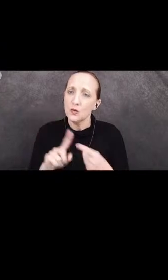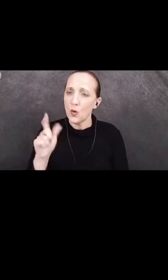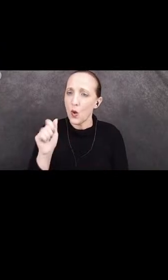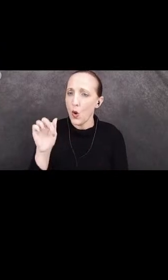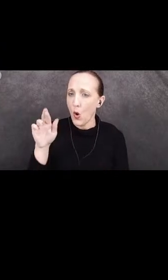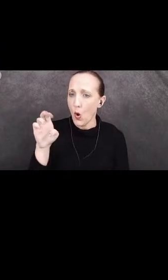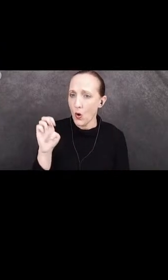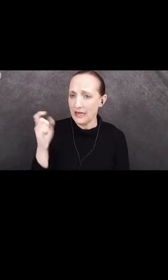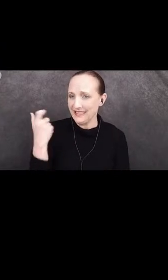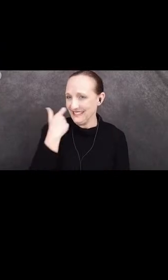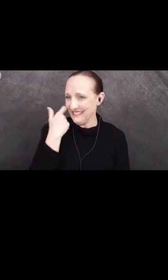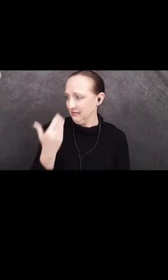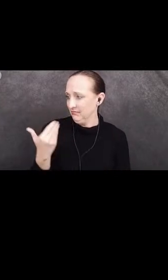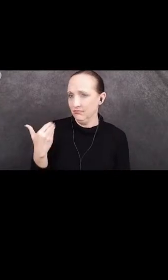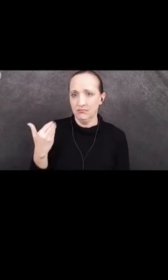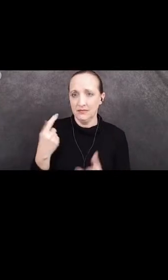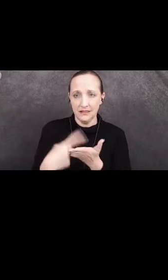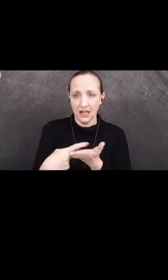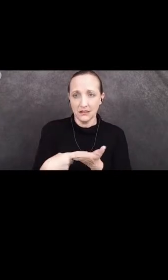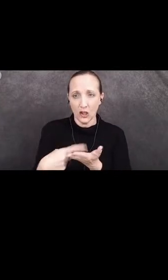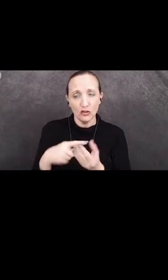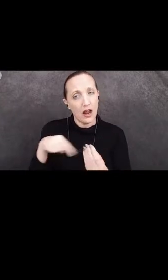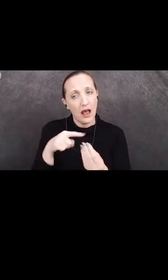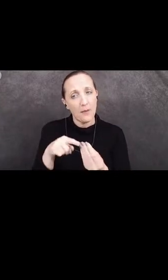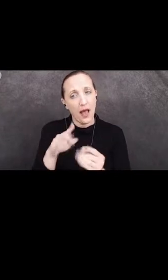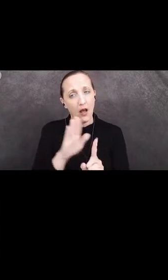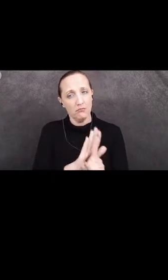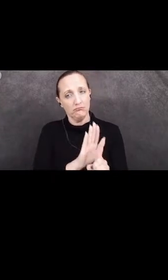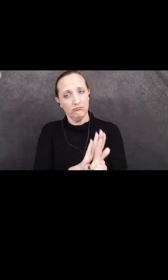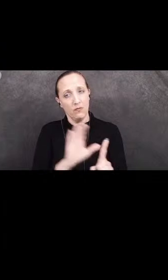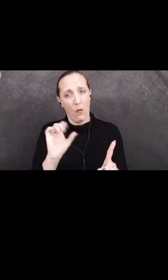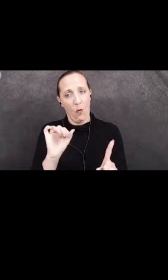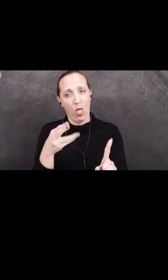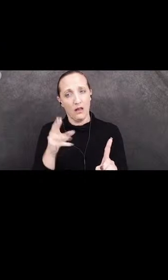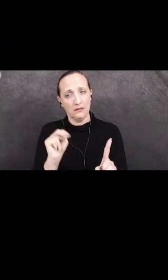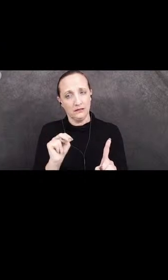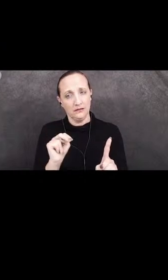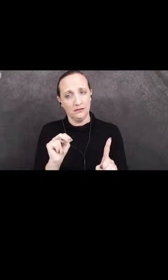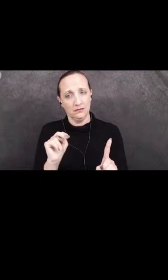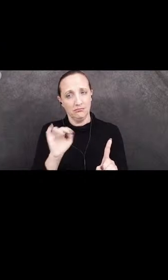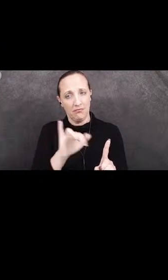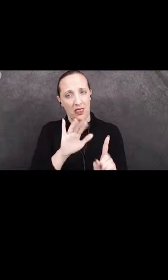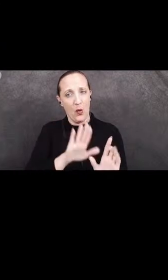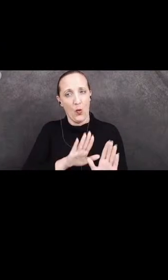Lori's discussion on the Colton Way and you look at these nine building blocks.